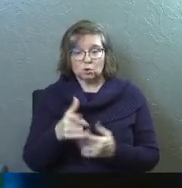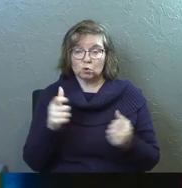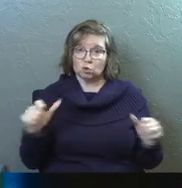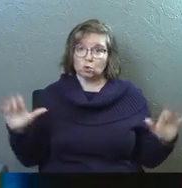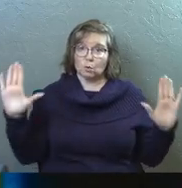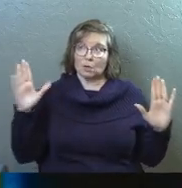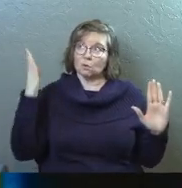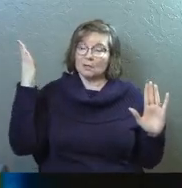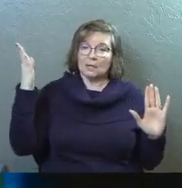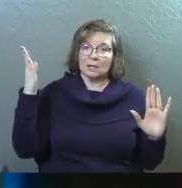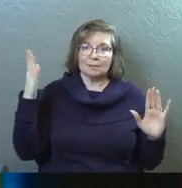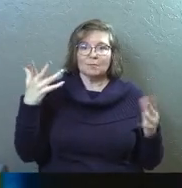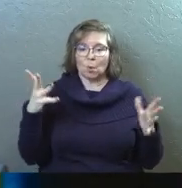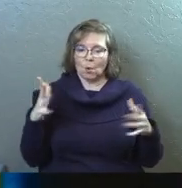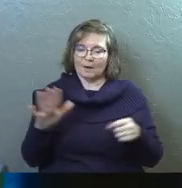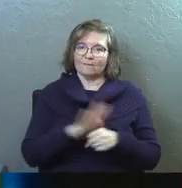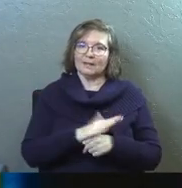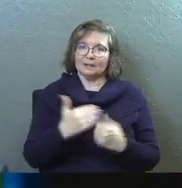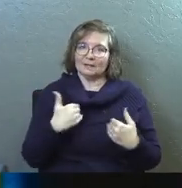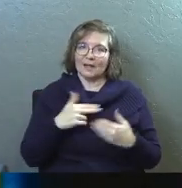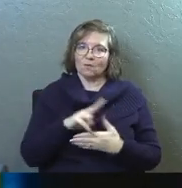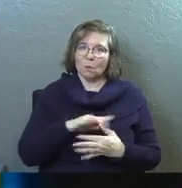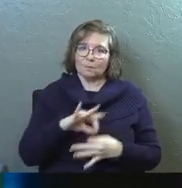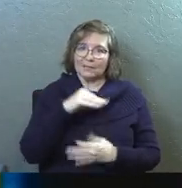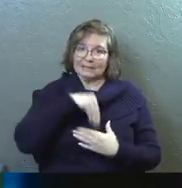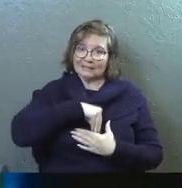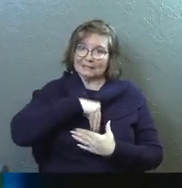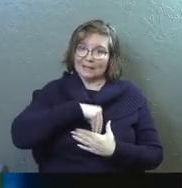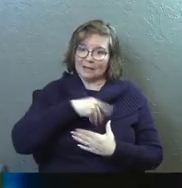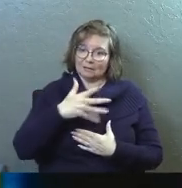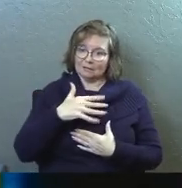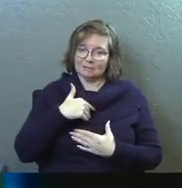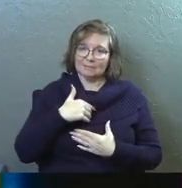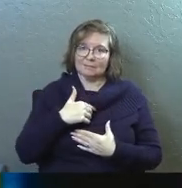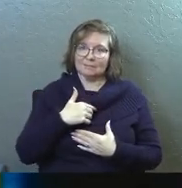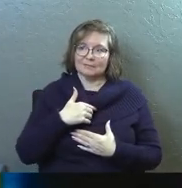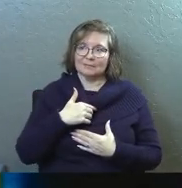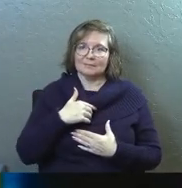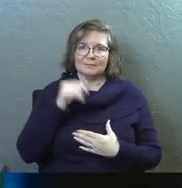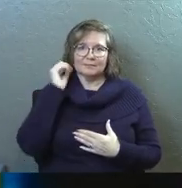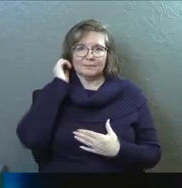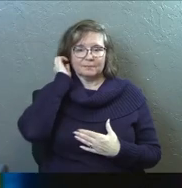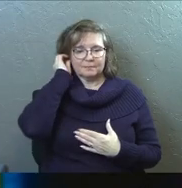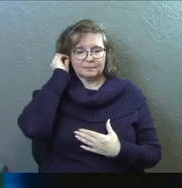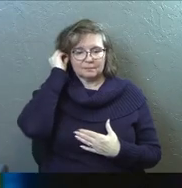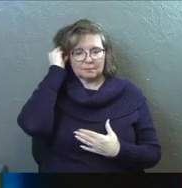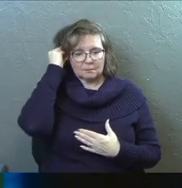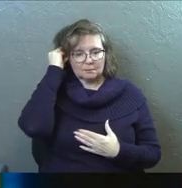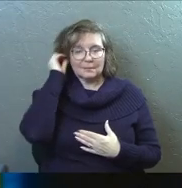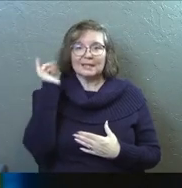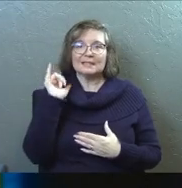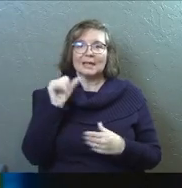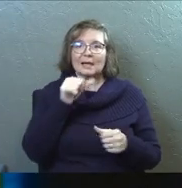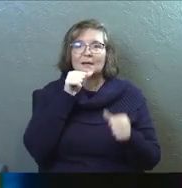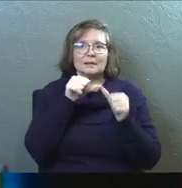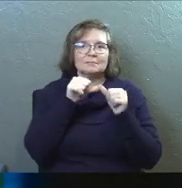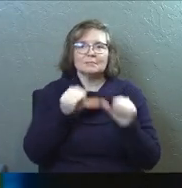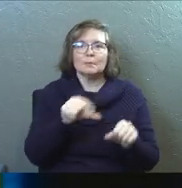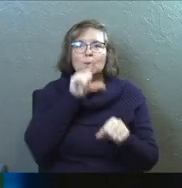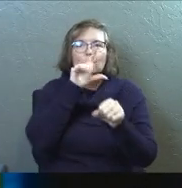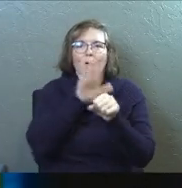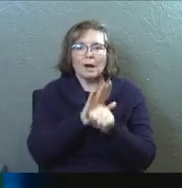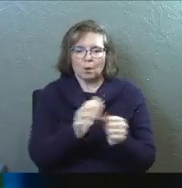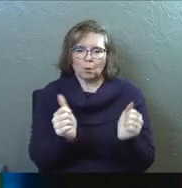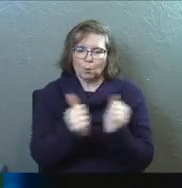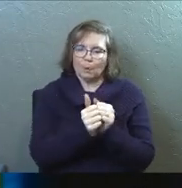you've surrendered to him, you're filled with the Holy Spirit. The Bible talks about that he is a seal. He's like a down payment. This is my promise that I'm